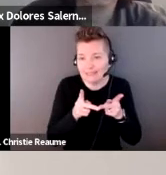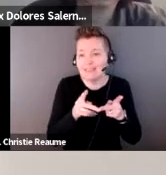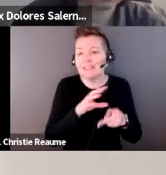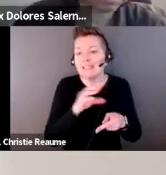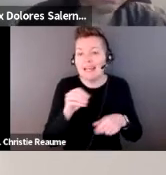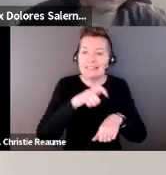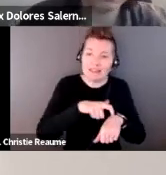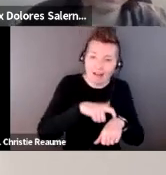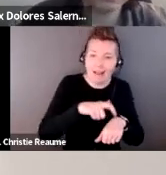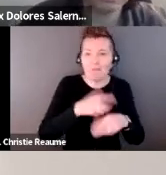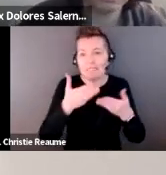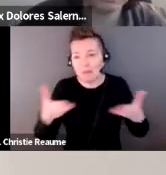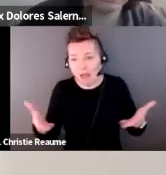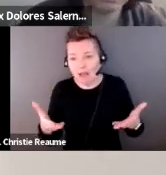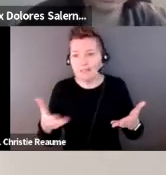accumulate.